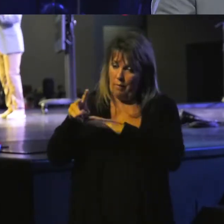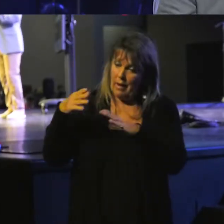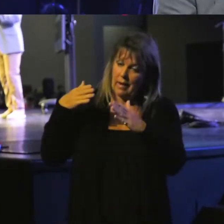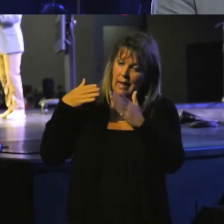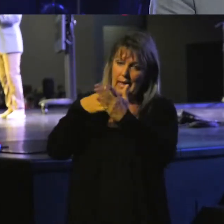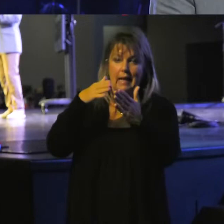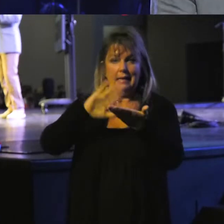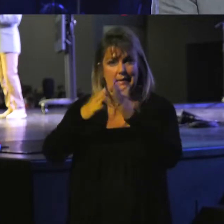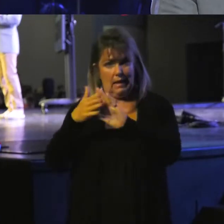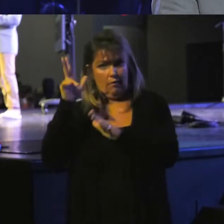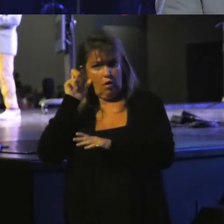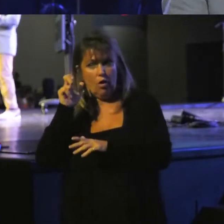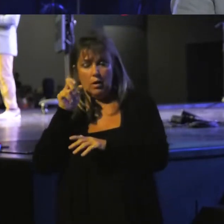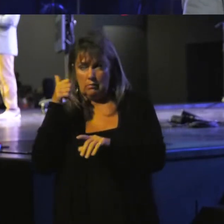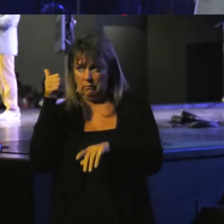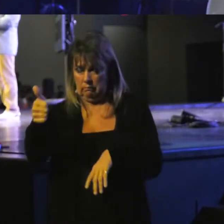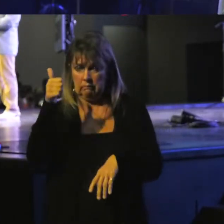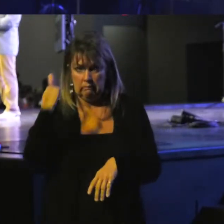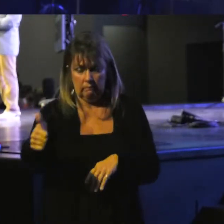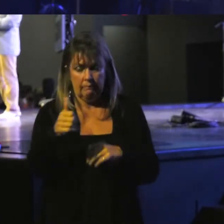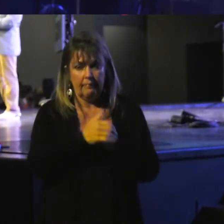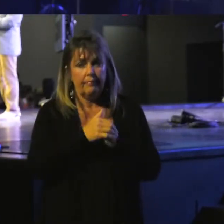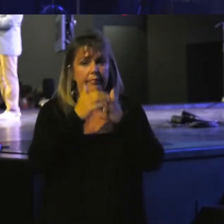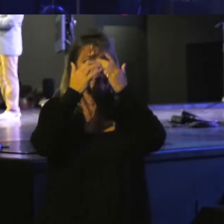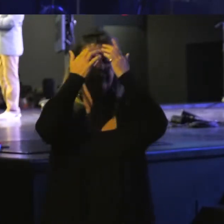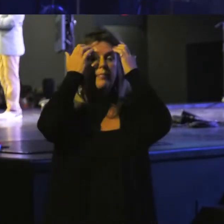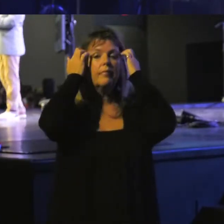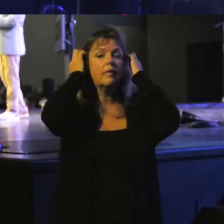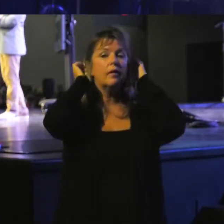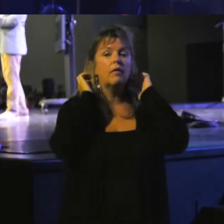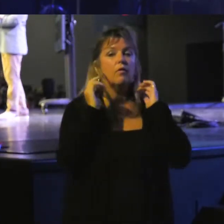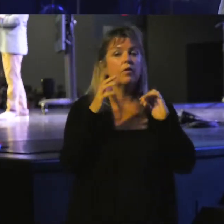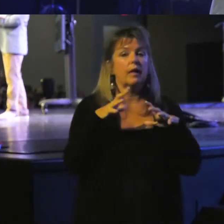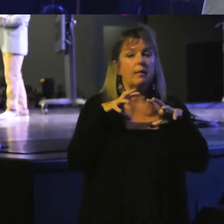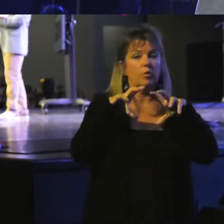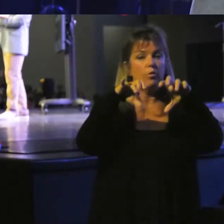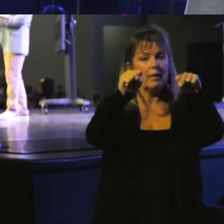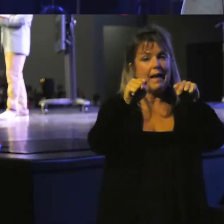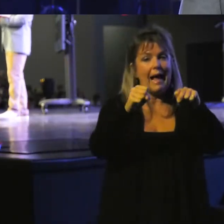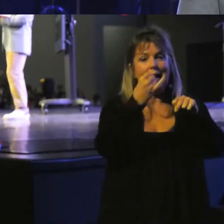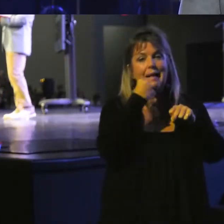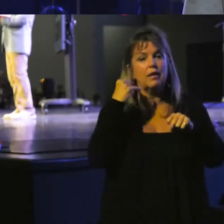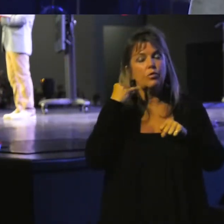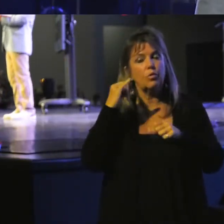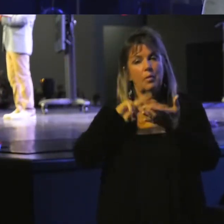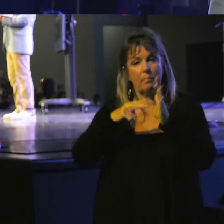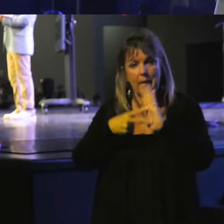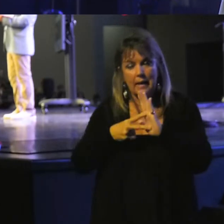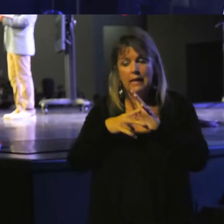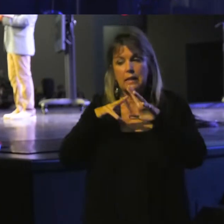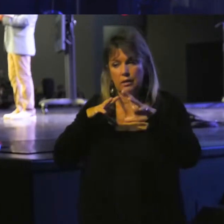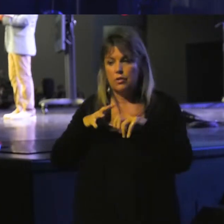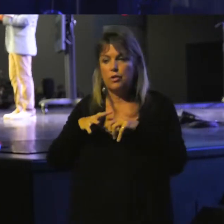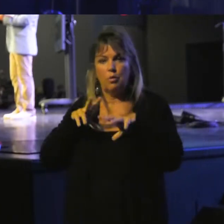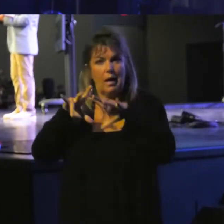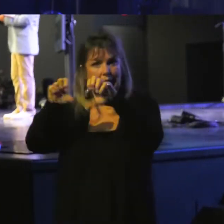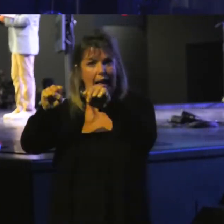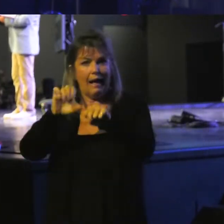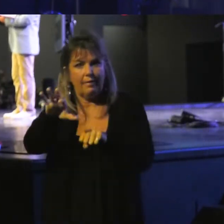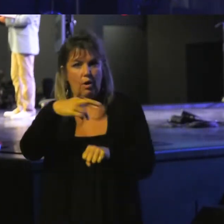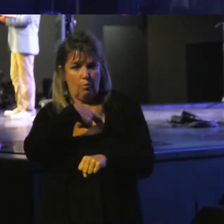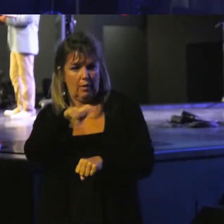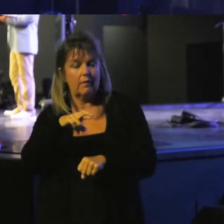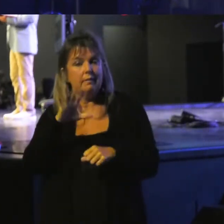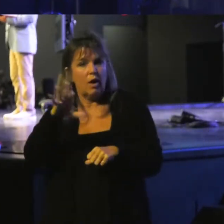city and you have heard it with your own eyes. For them to attack Israel is to attack their religion. Their religion, of course, was